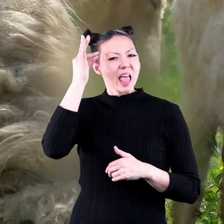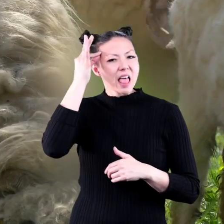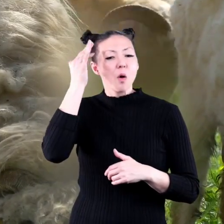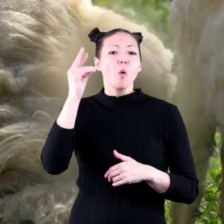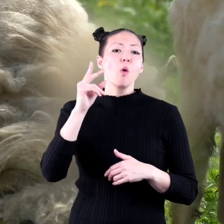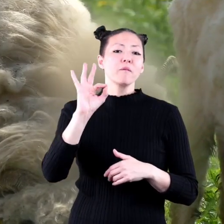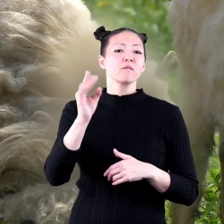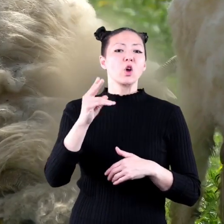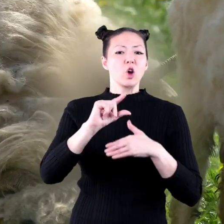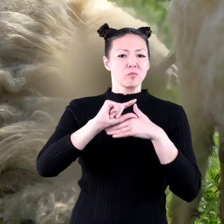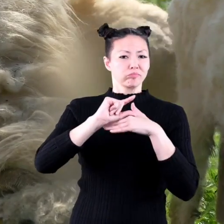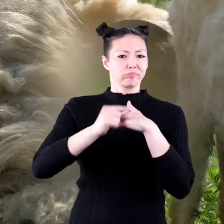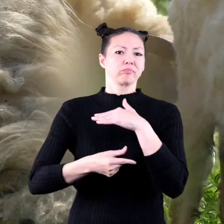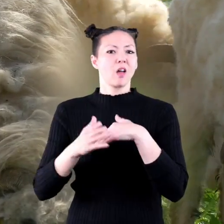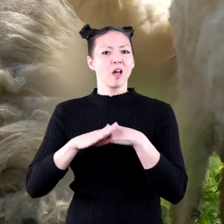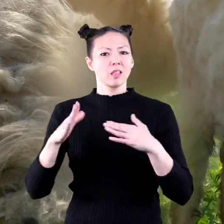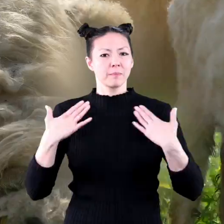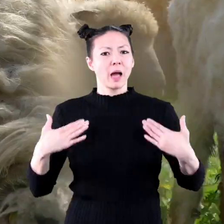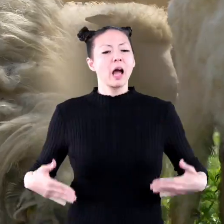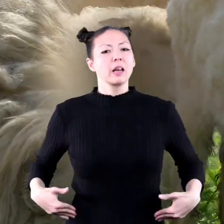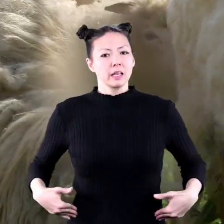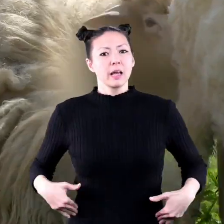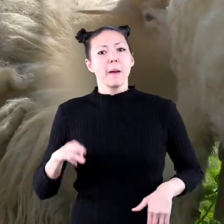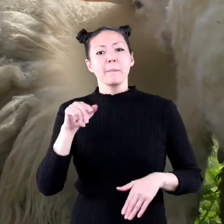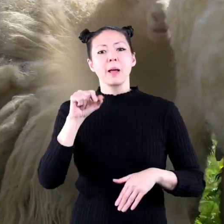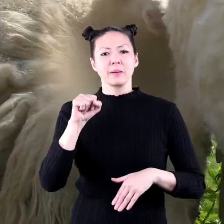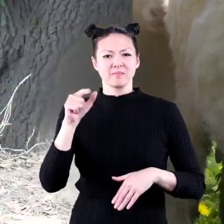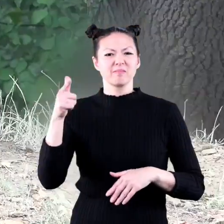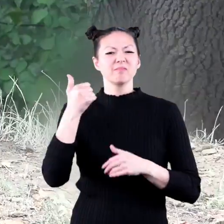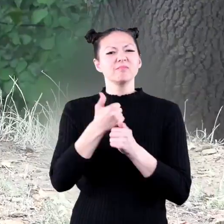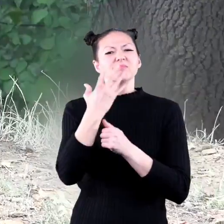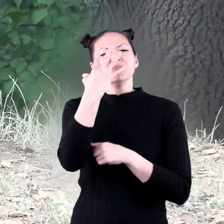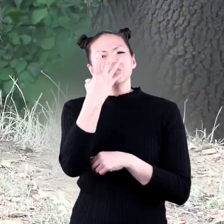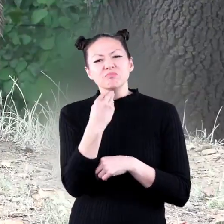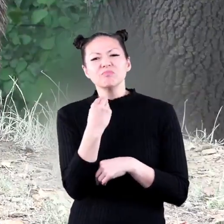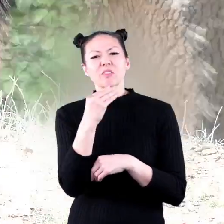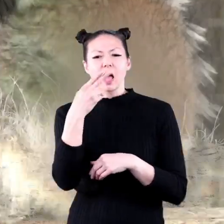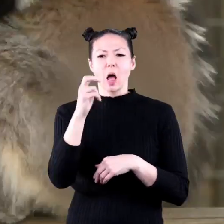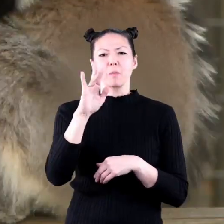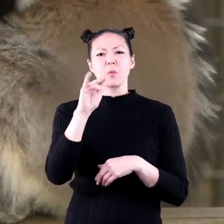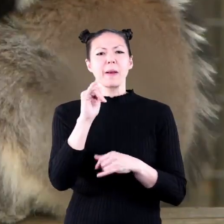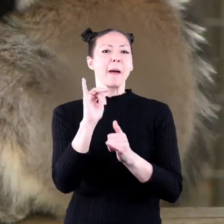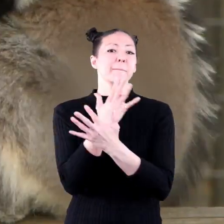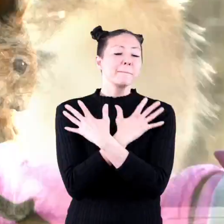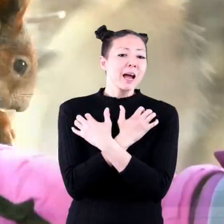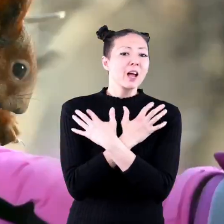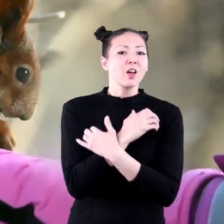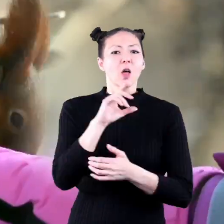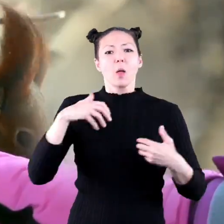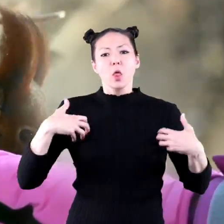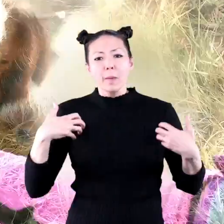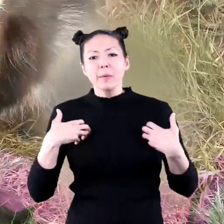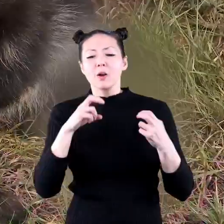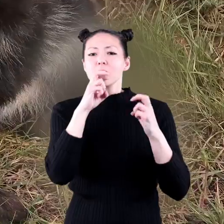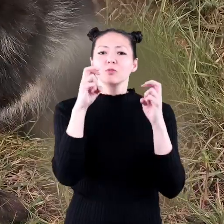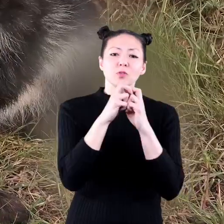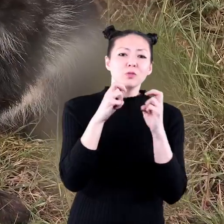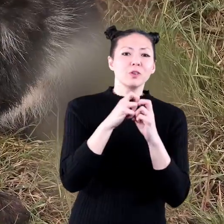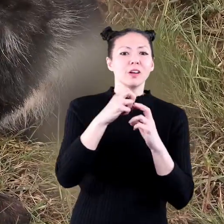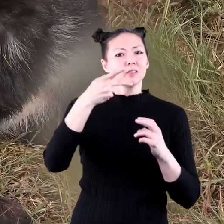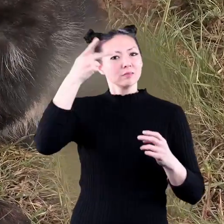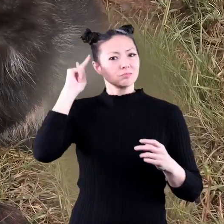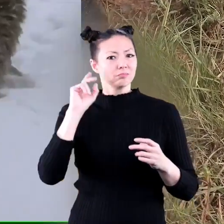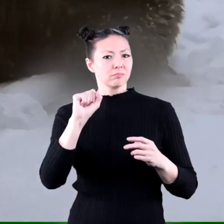that cover their bodies for mammals that hibernate like bears lemurs squirrels and